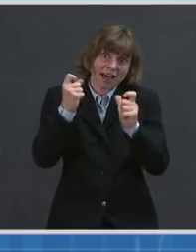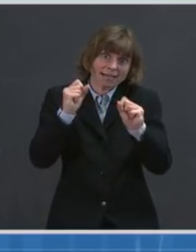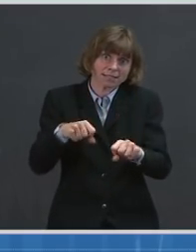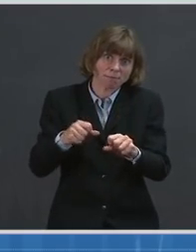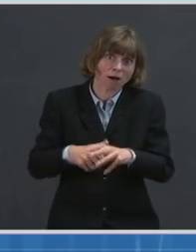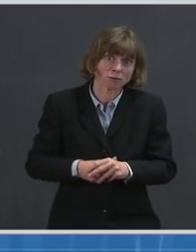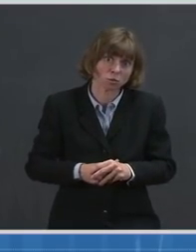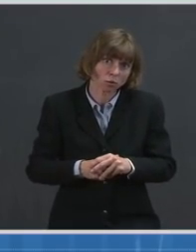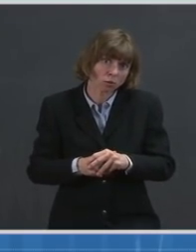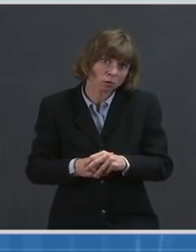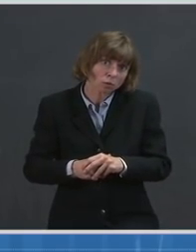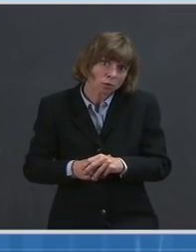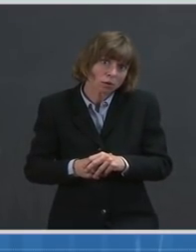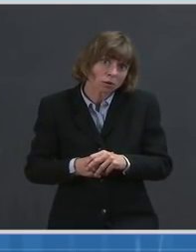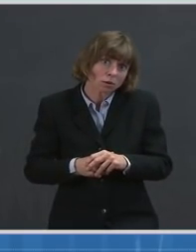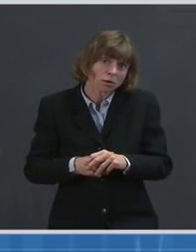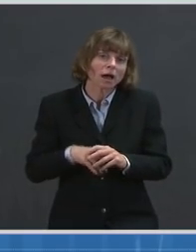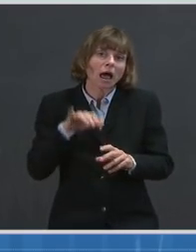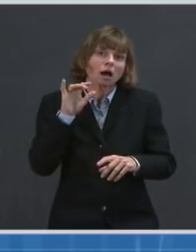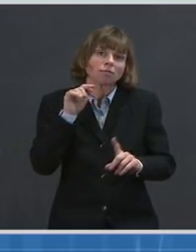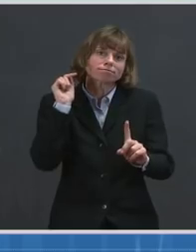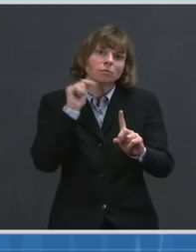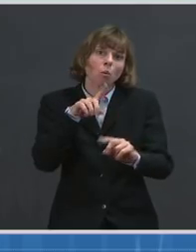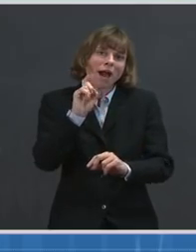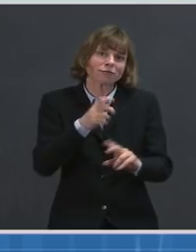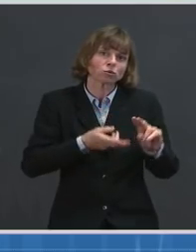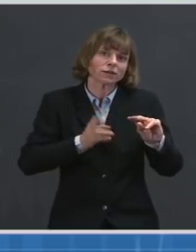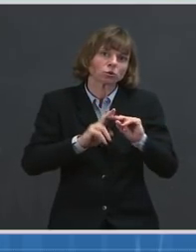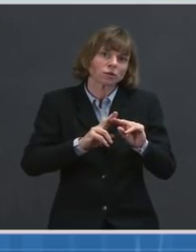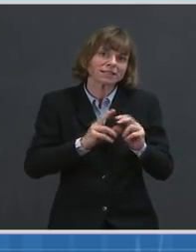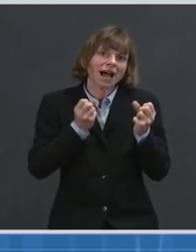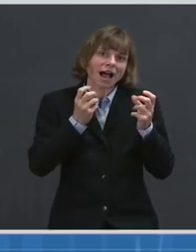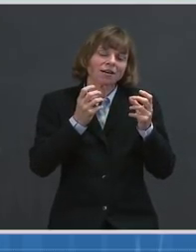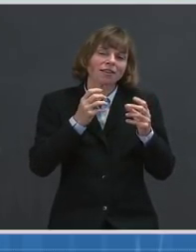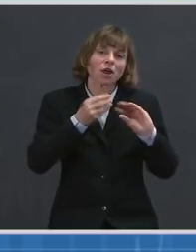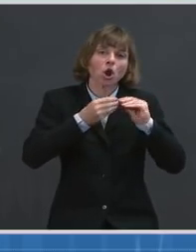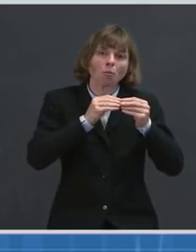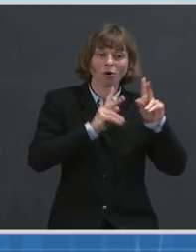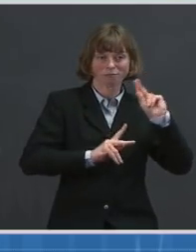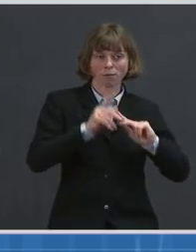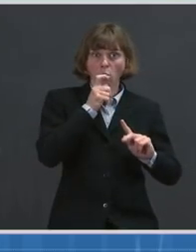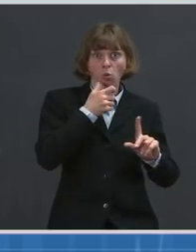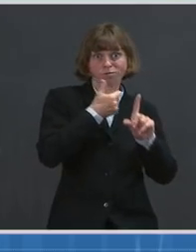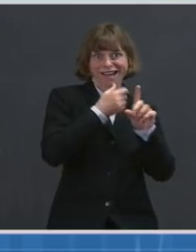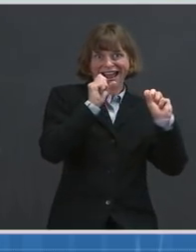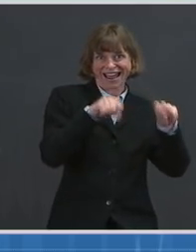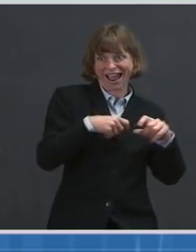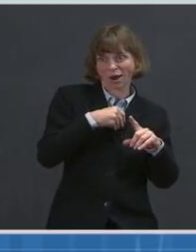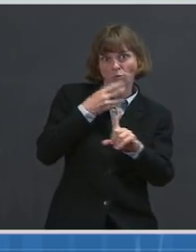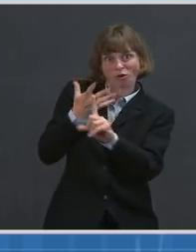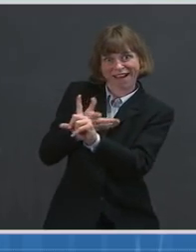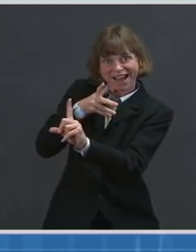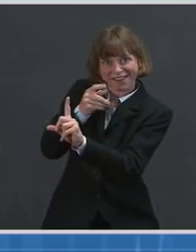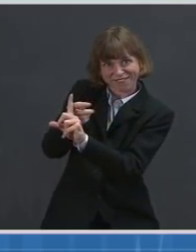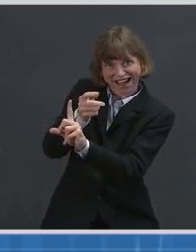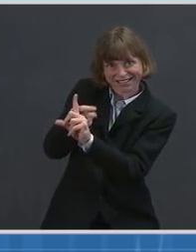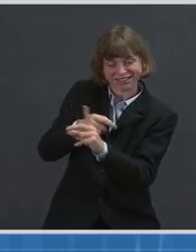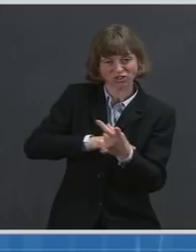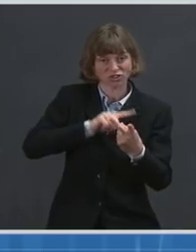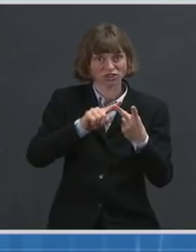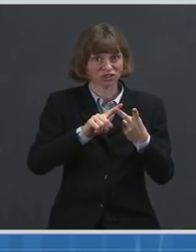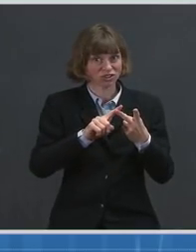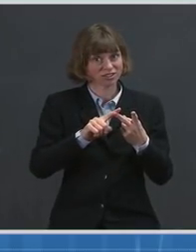increasing the number of vaccinators, the number of places, the community vaccination centers, the federal pharmacy